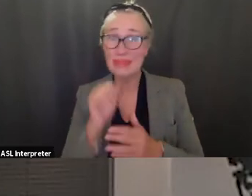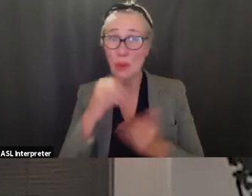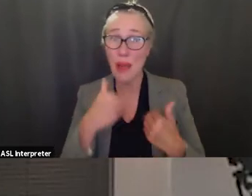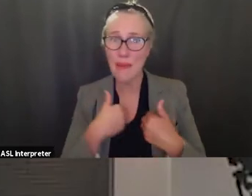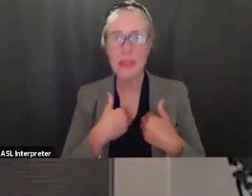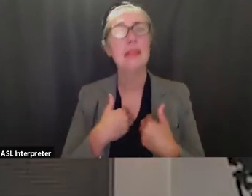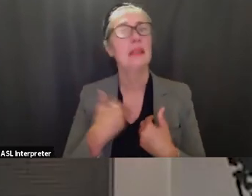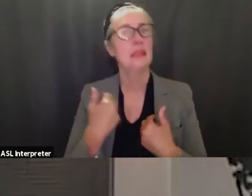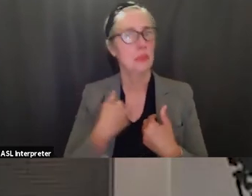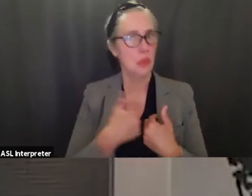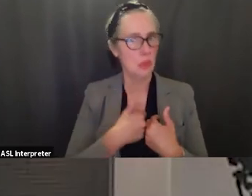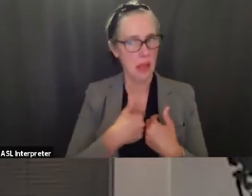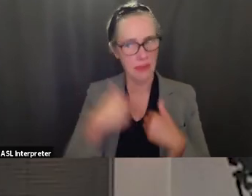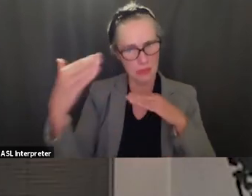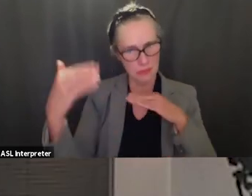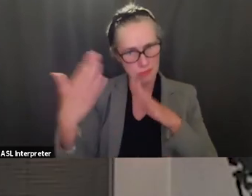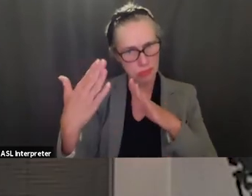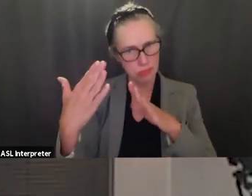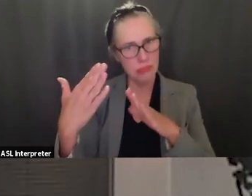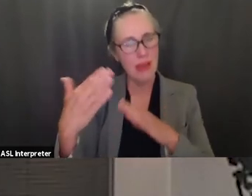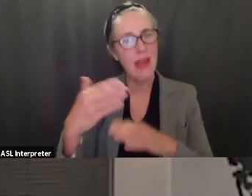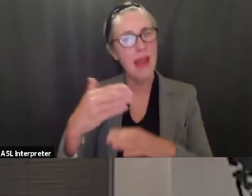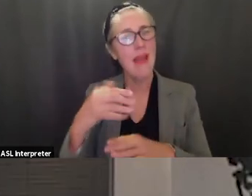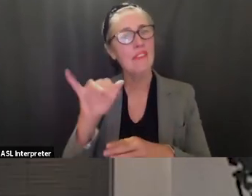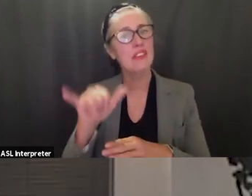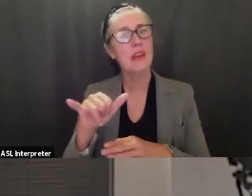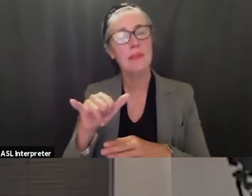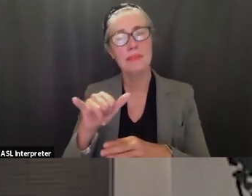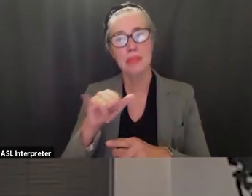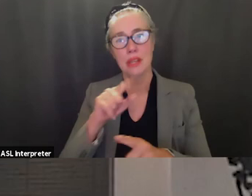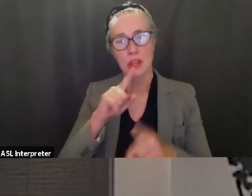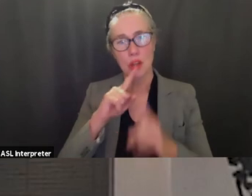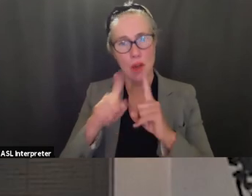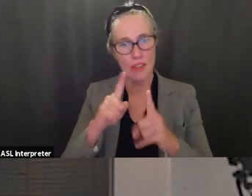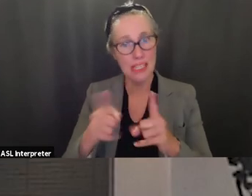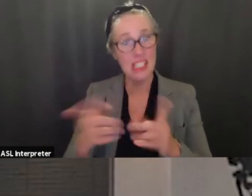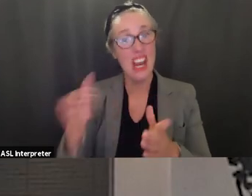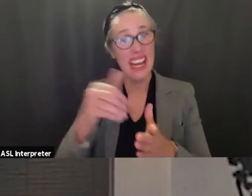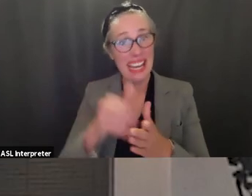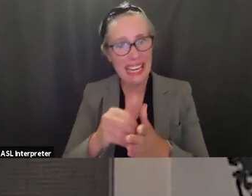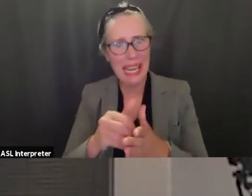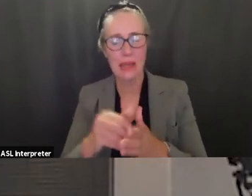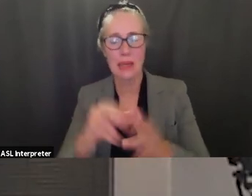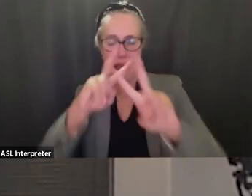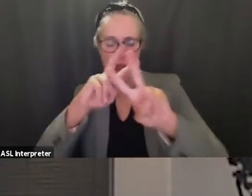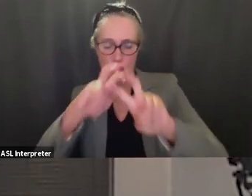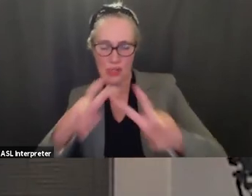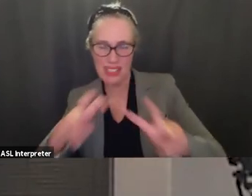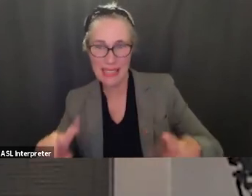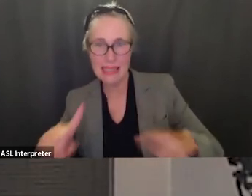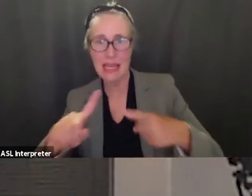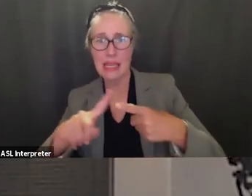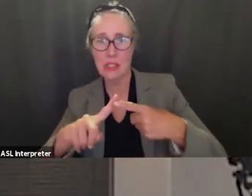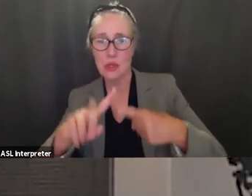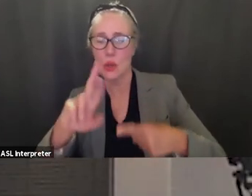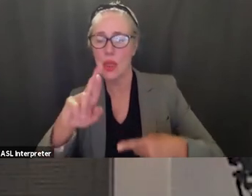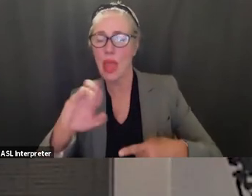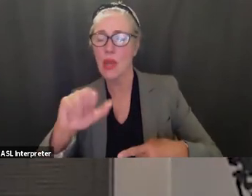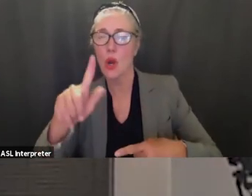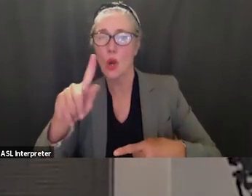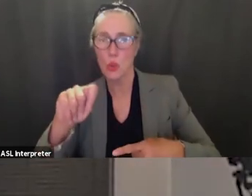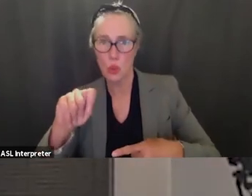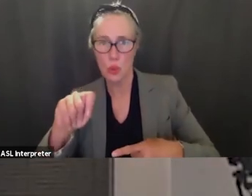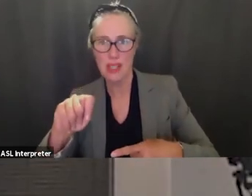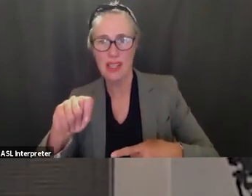hard conversations and do another root cause analysis why isn't this happening so um oversight and